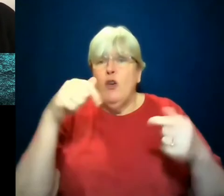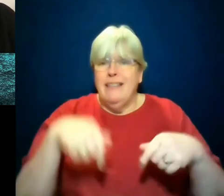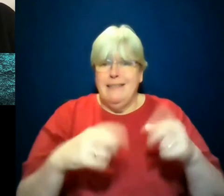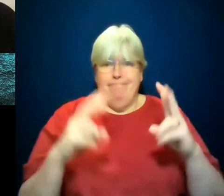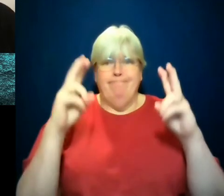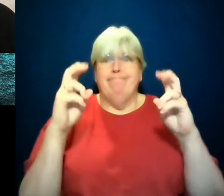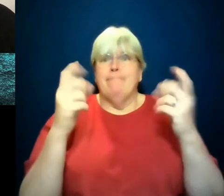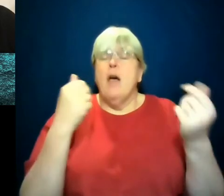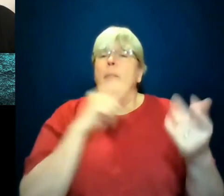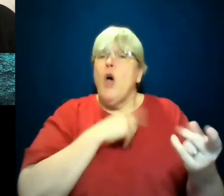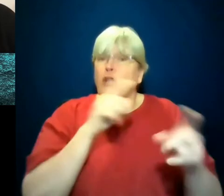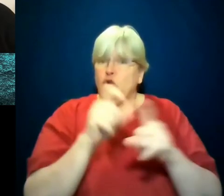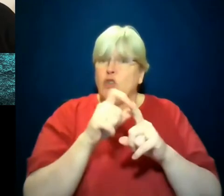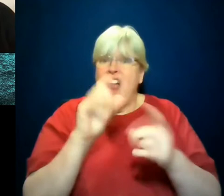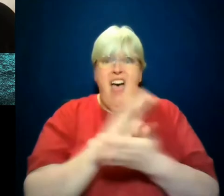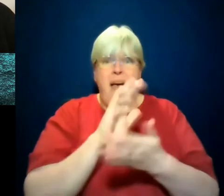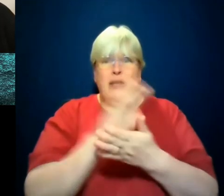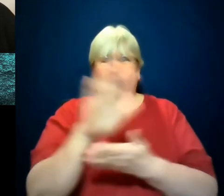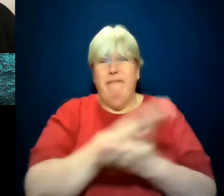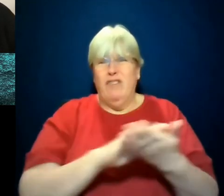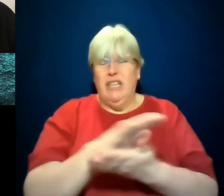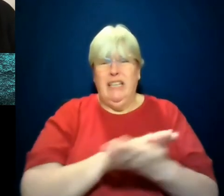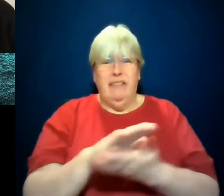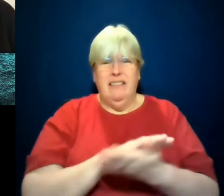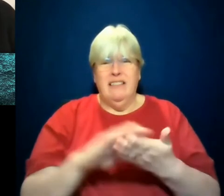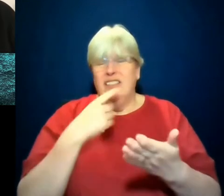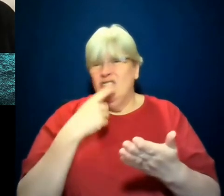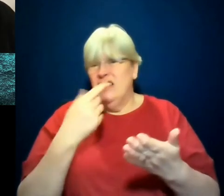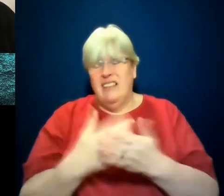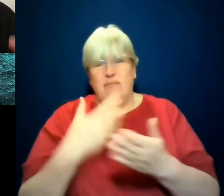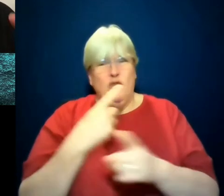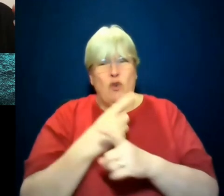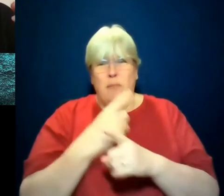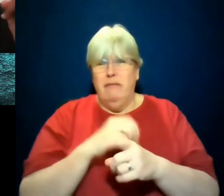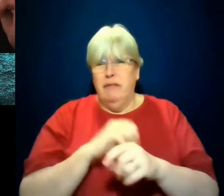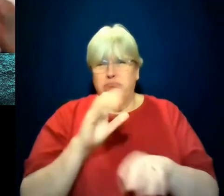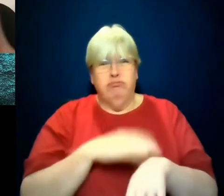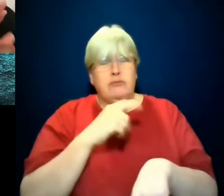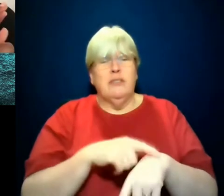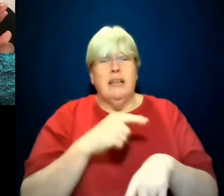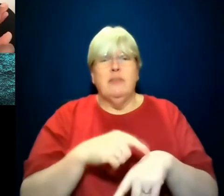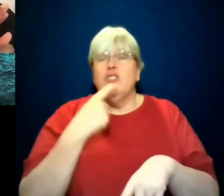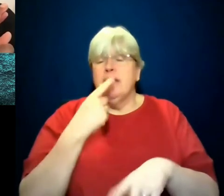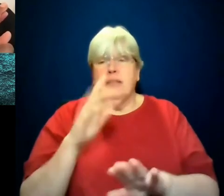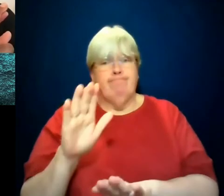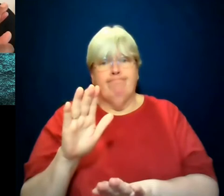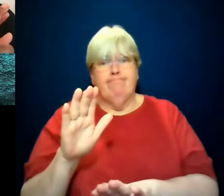She said, for years, this went on. We talked about this off and on for years. She said, I don't, something's wrong in his